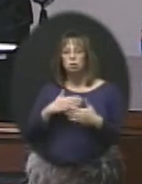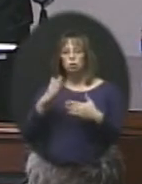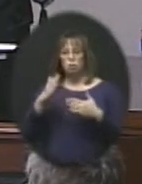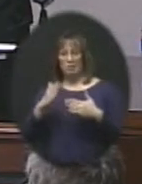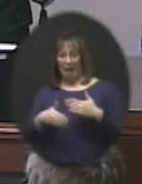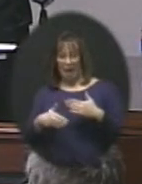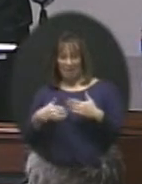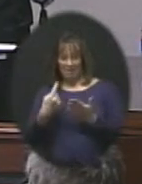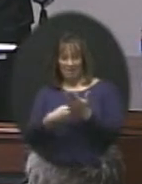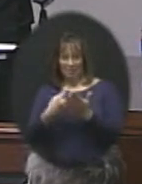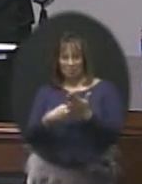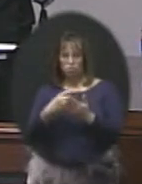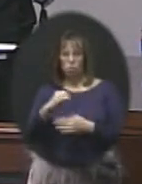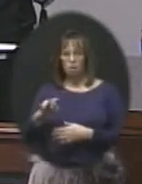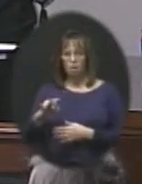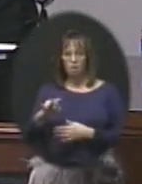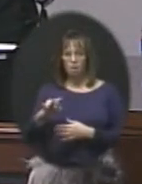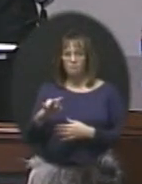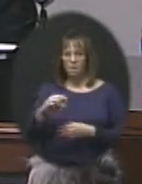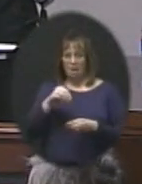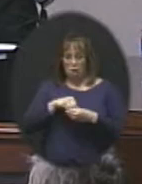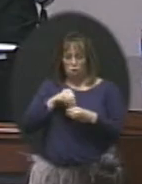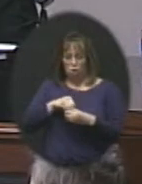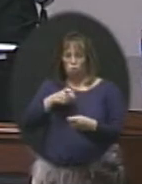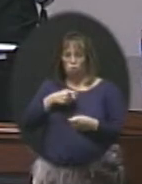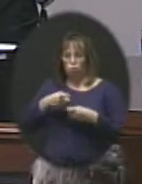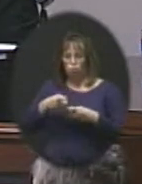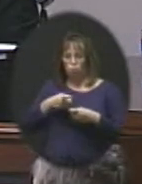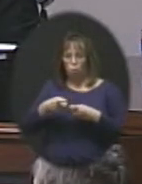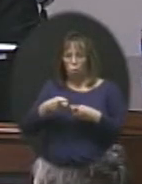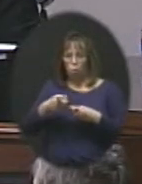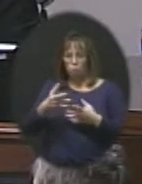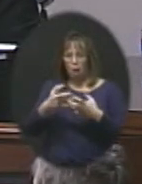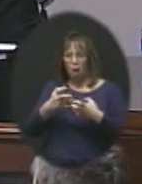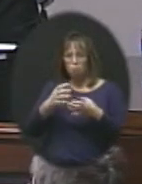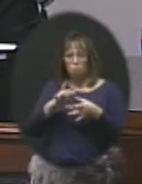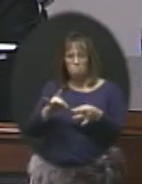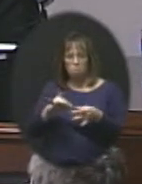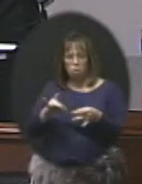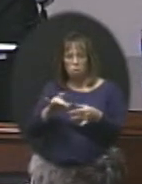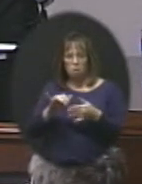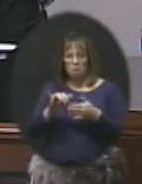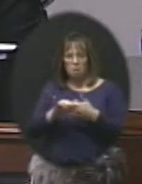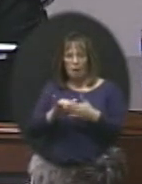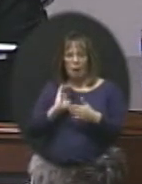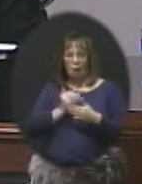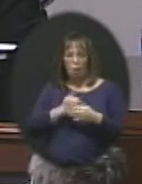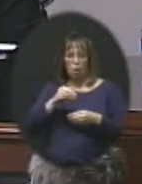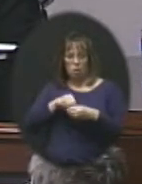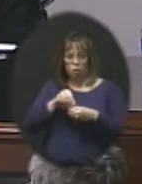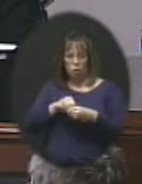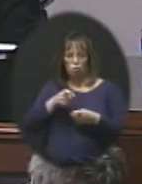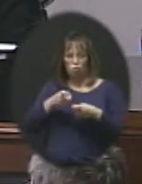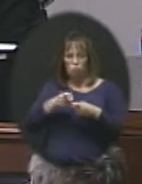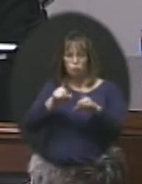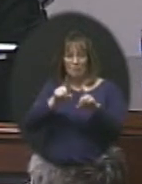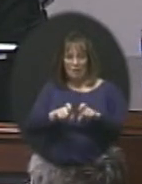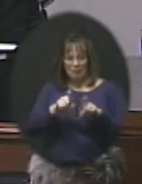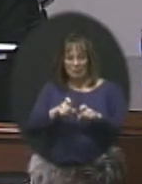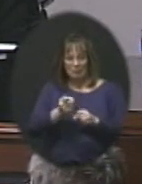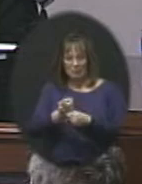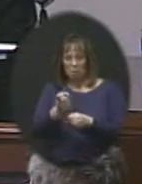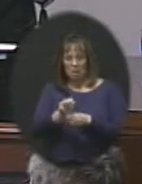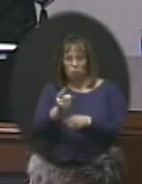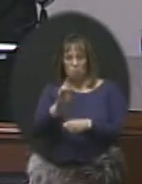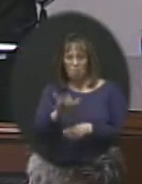discussion of internal controls, I just wanted to mention that our internal controls are tested annually